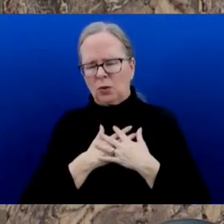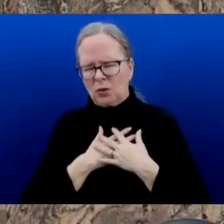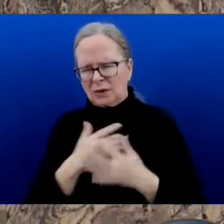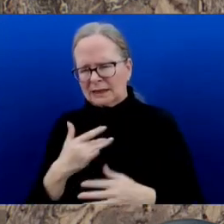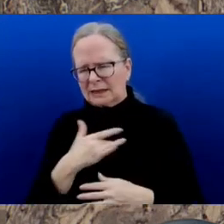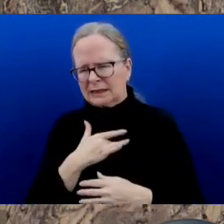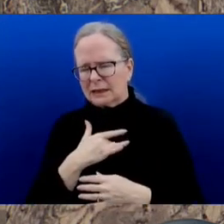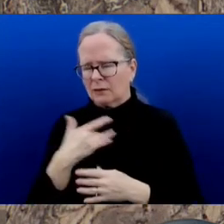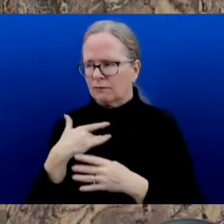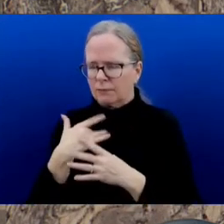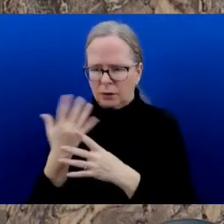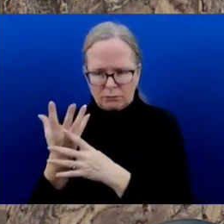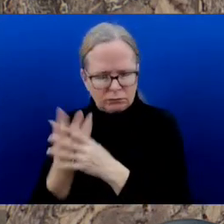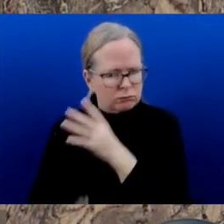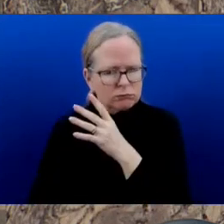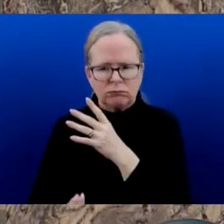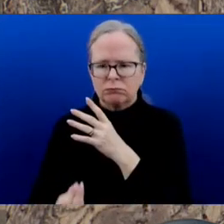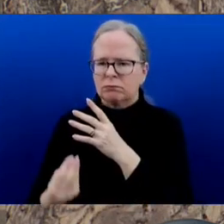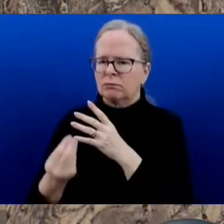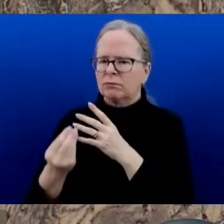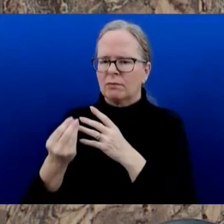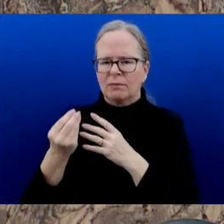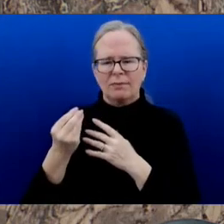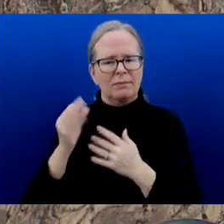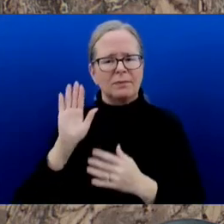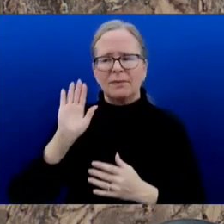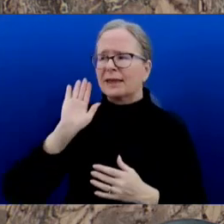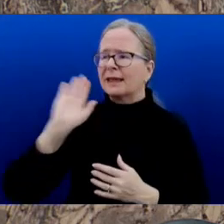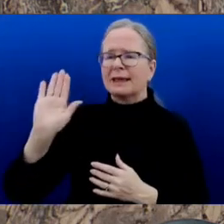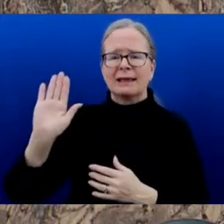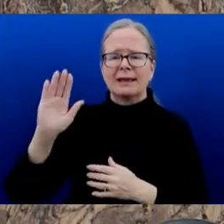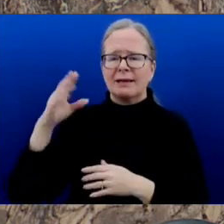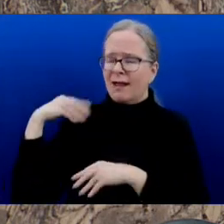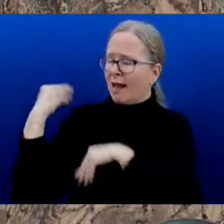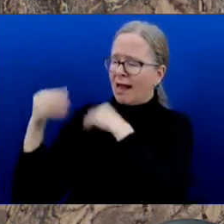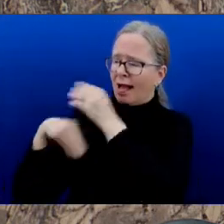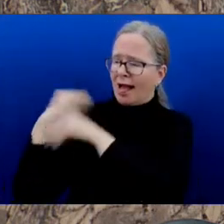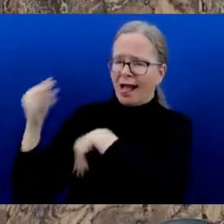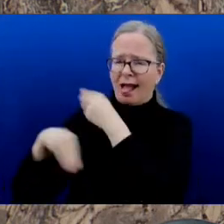children, his grandchildren, great-grandchildren. George, you will be missed.